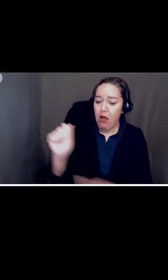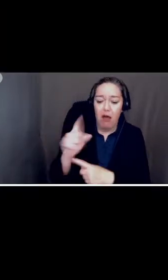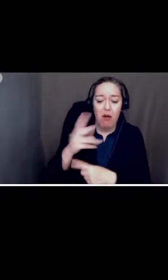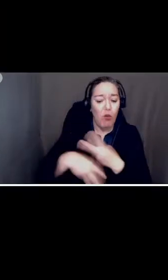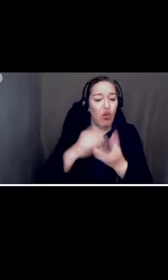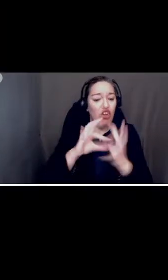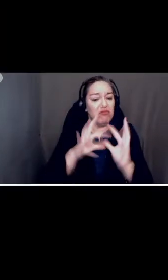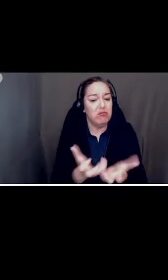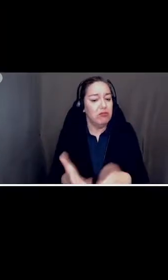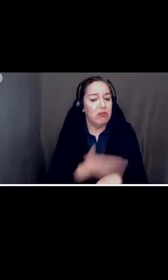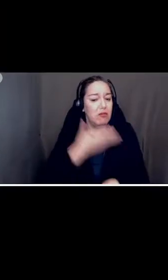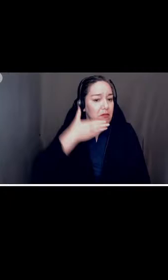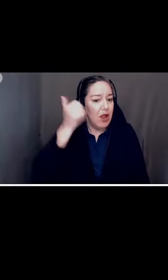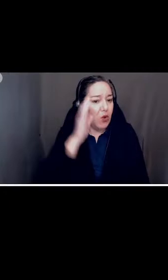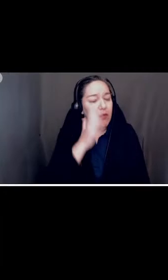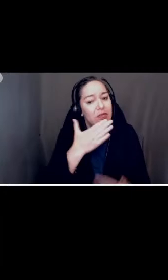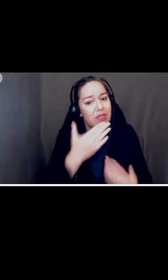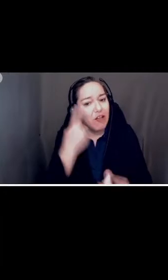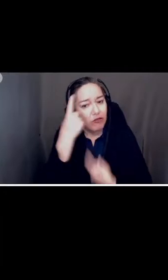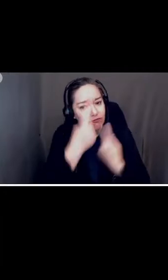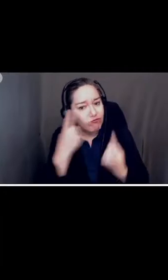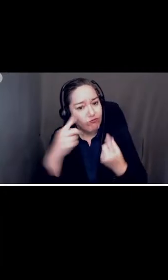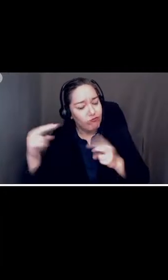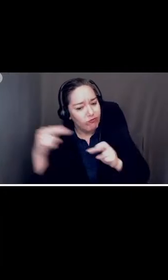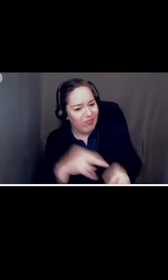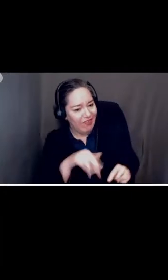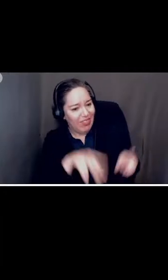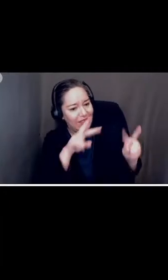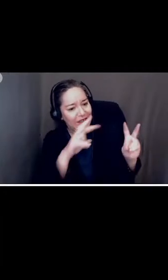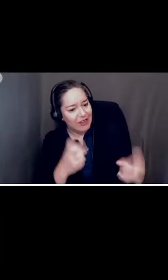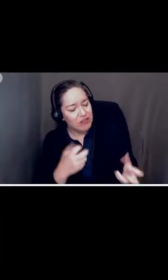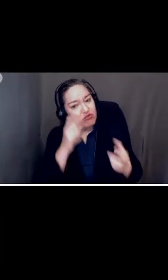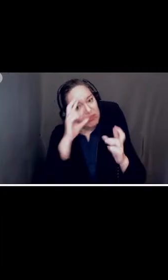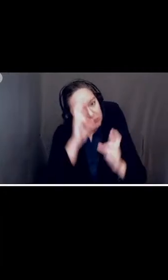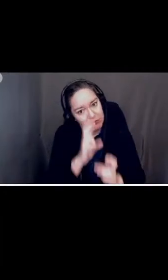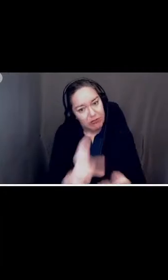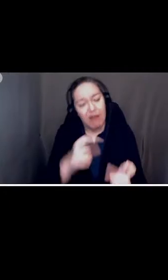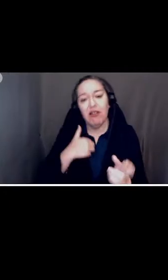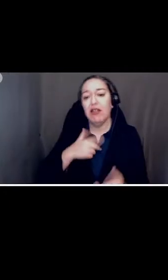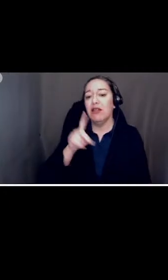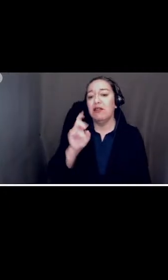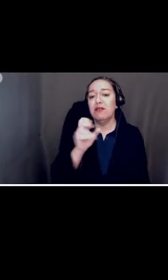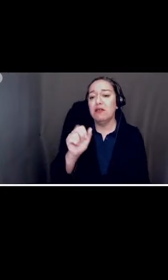to this matter respectfully yours denise reynosa bhs graduate 2020